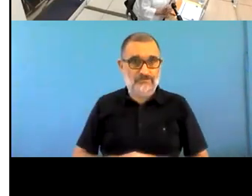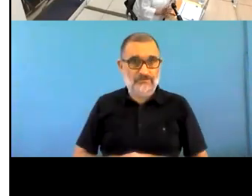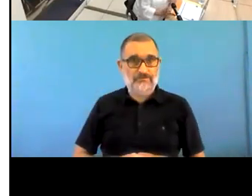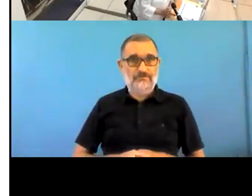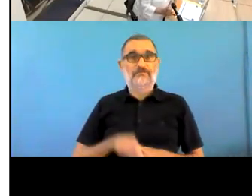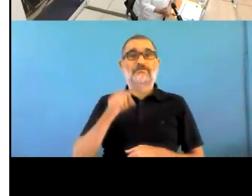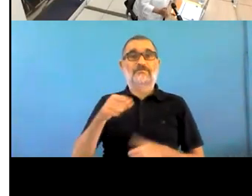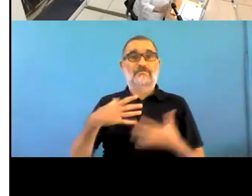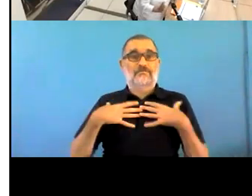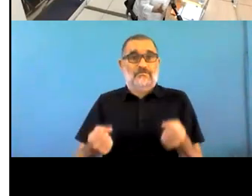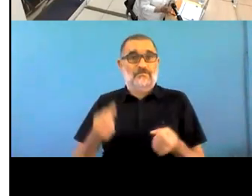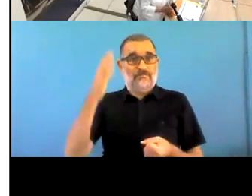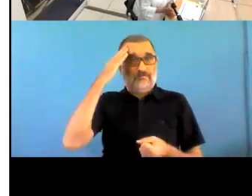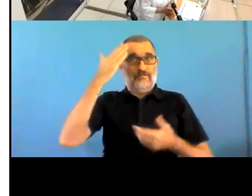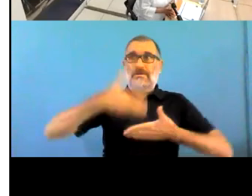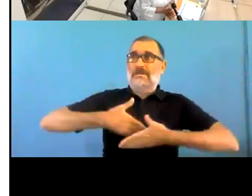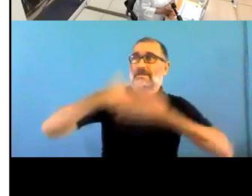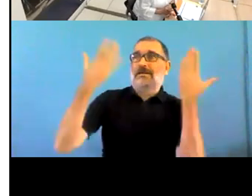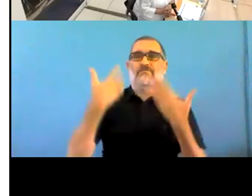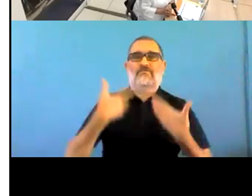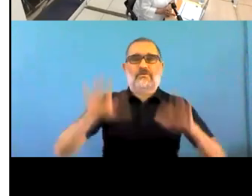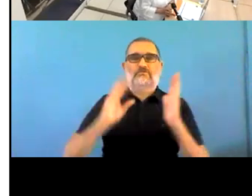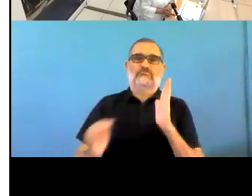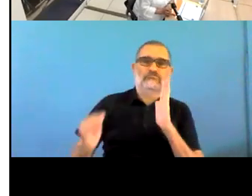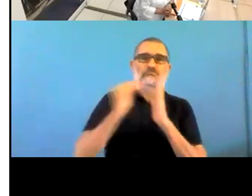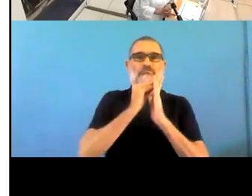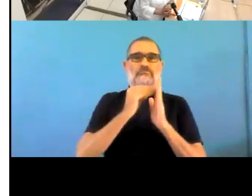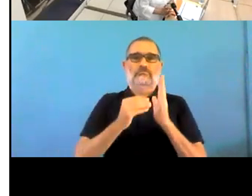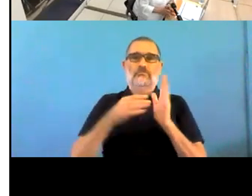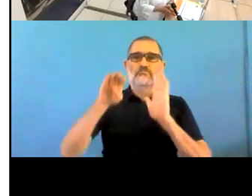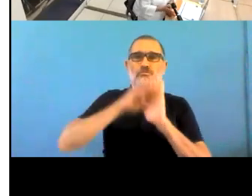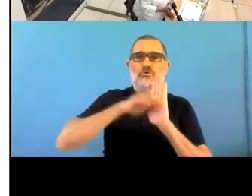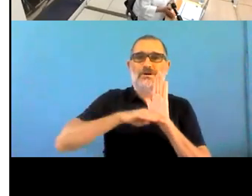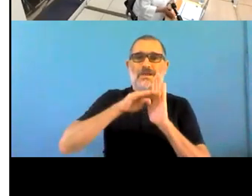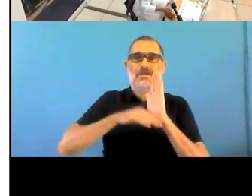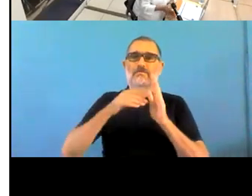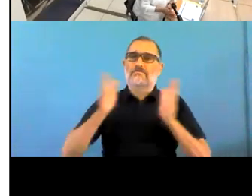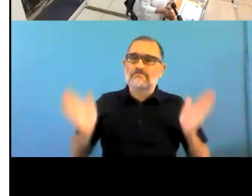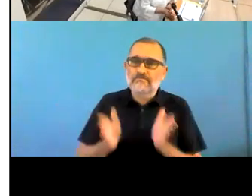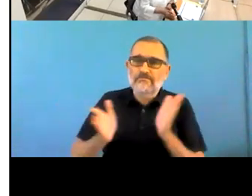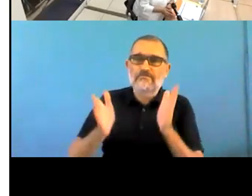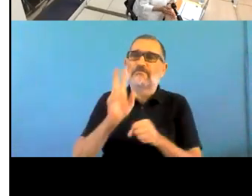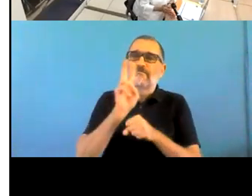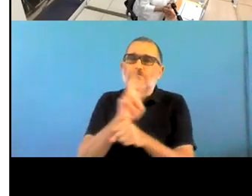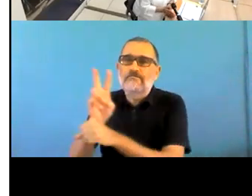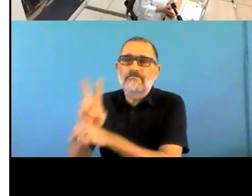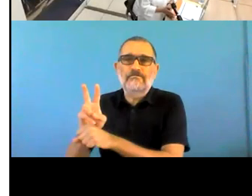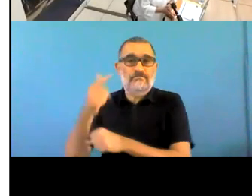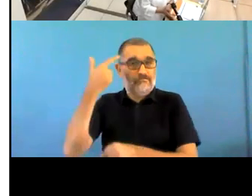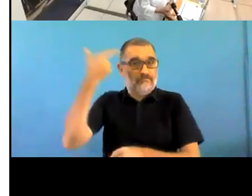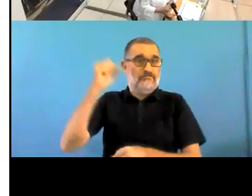in schools now from the ministry mental health teams were bolstered